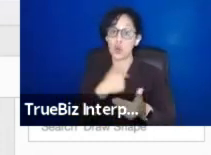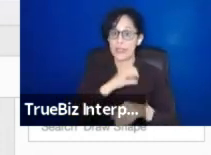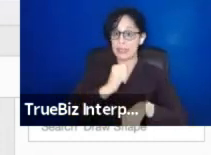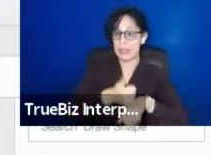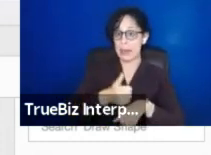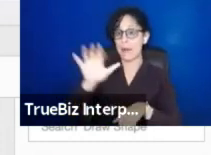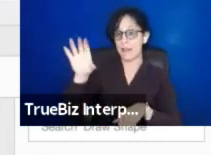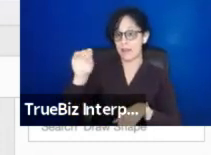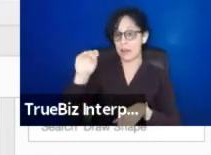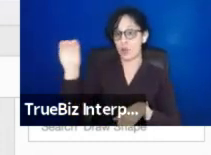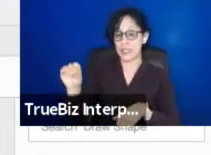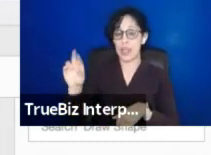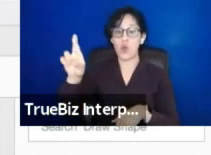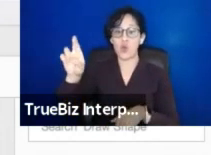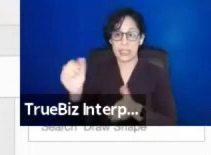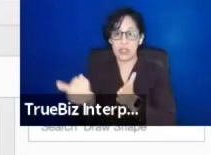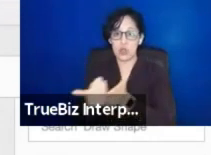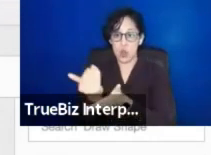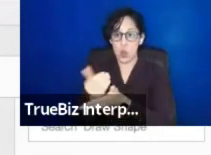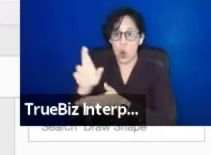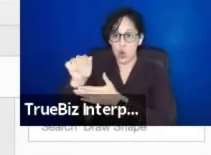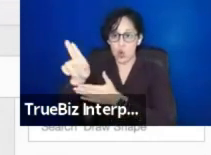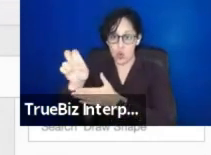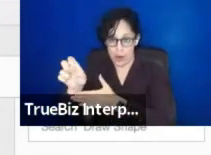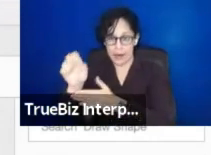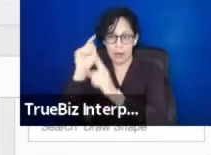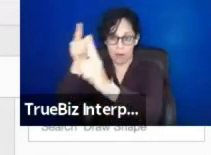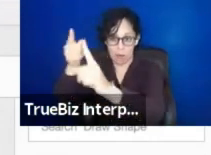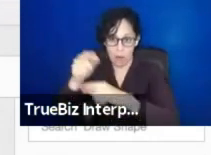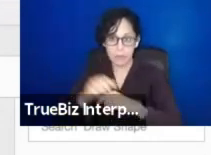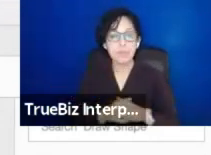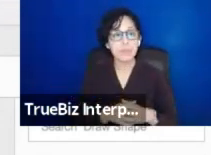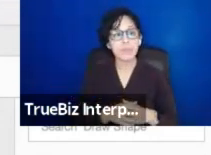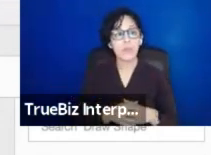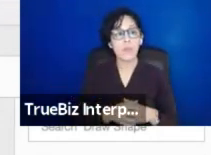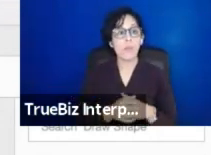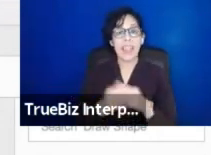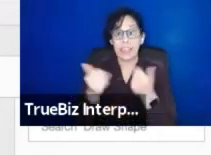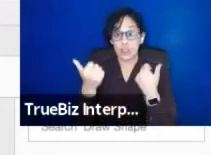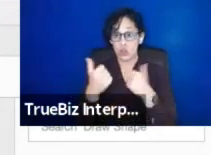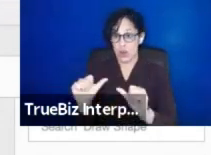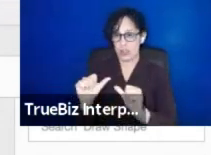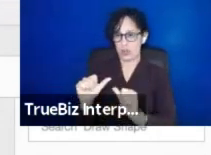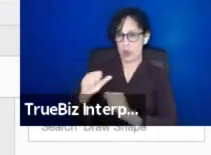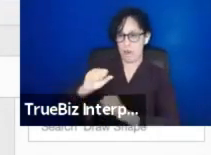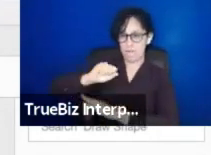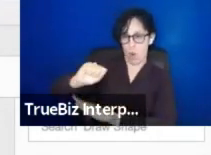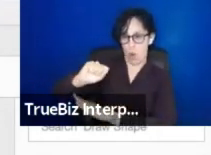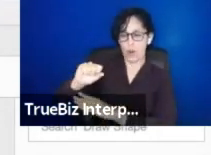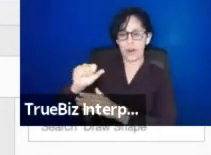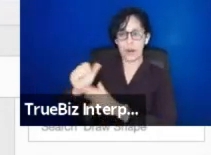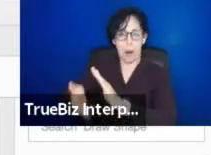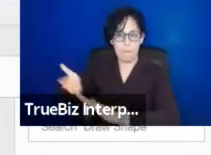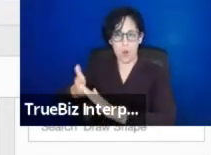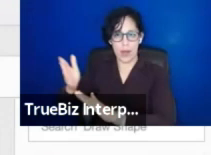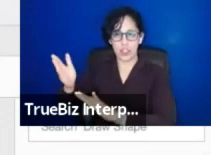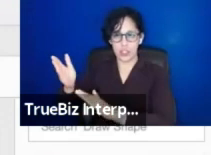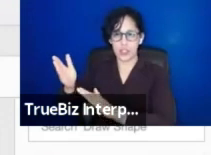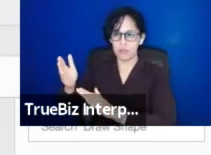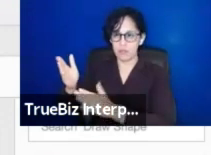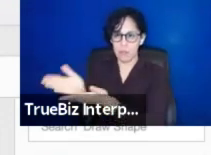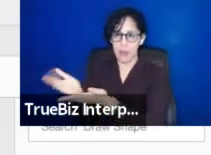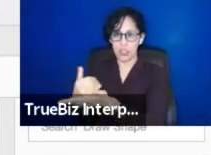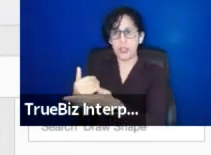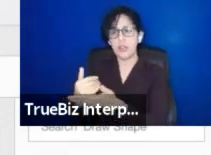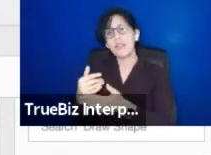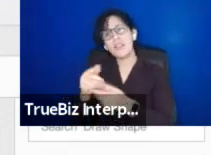and to roll as much of that as possible into general operating support, as opposed to program support. If you go to our website, you can